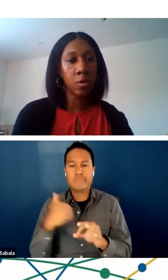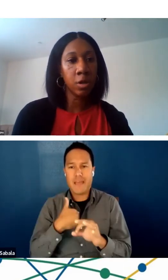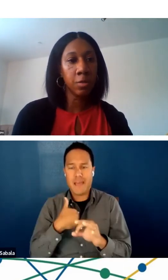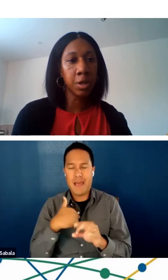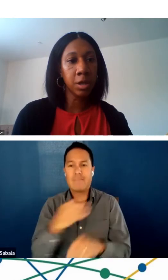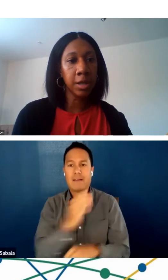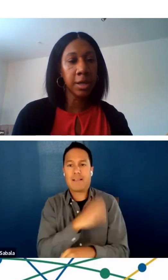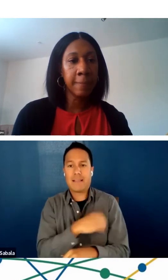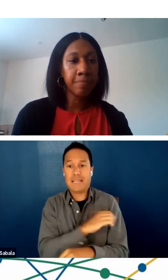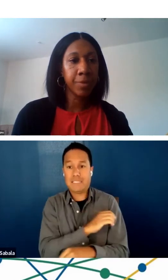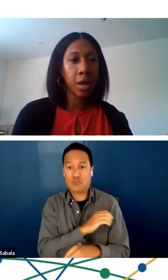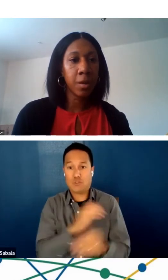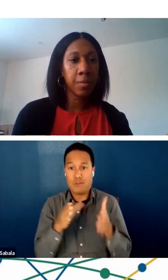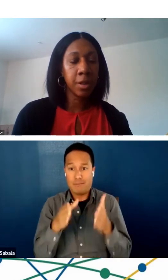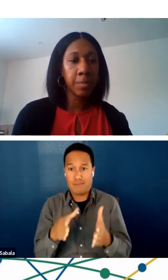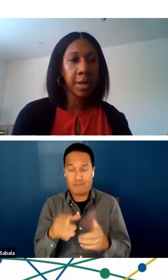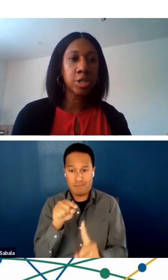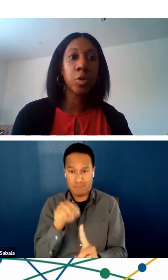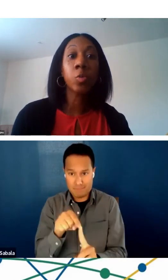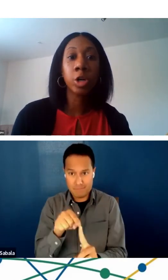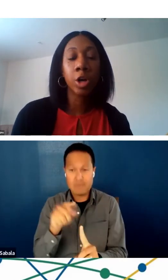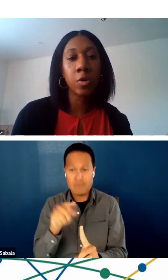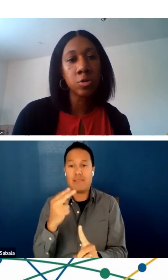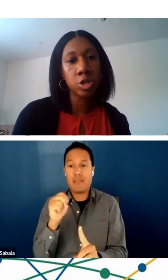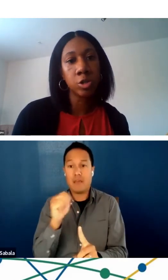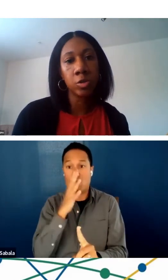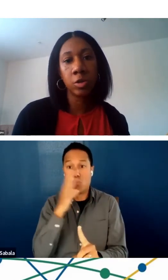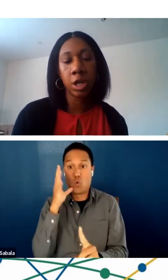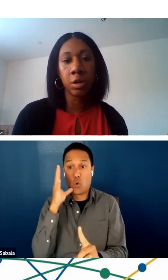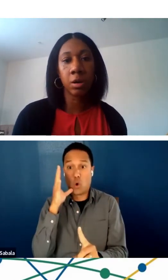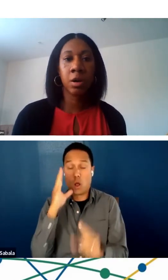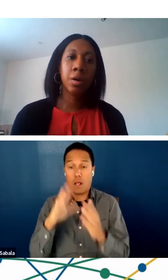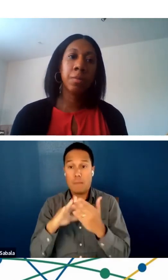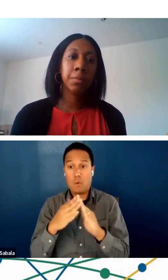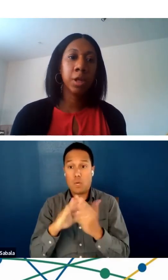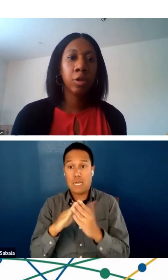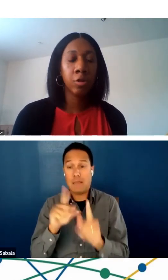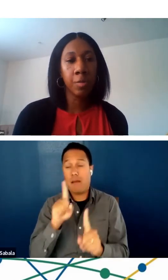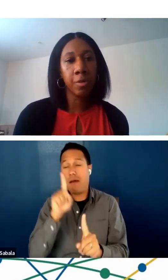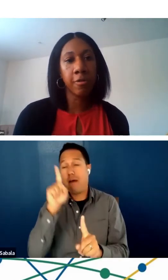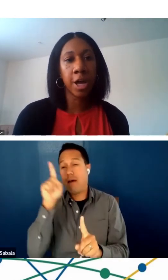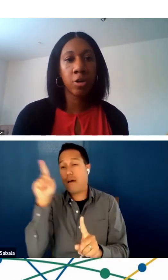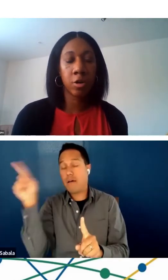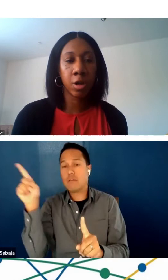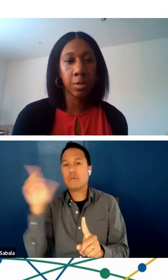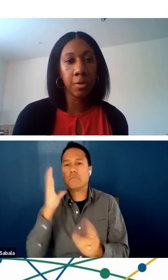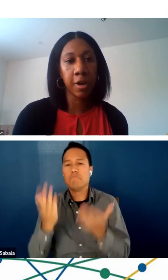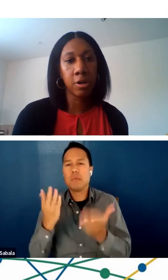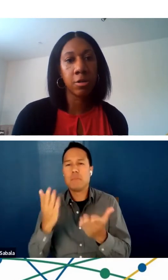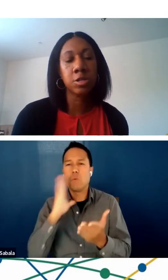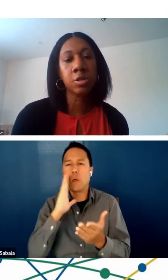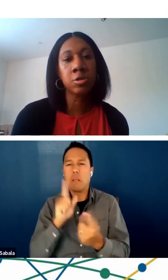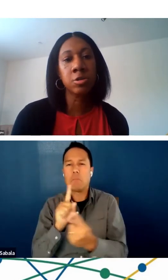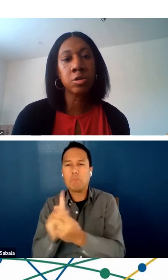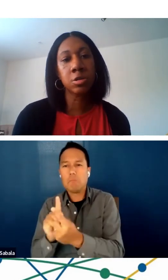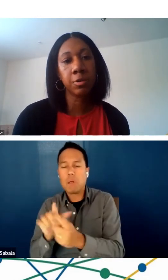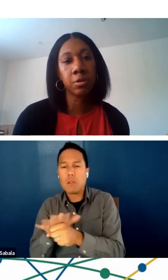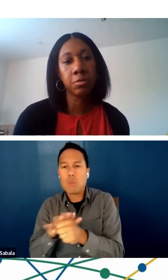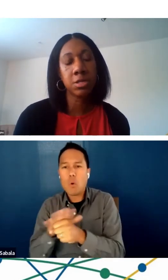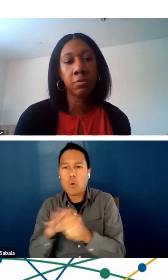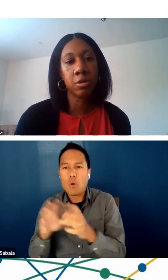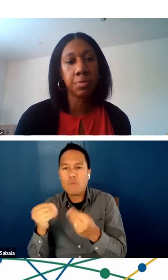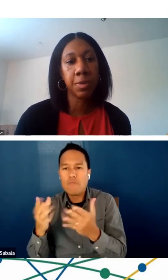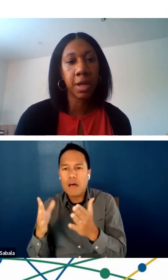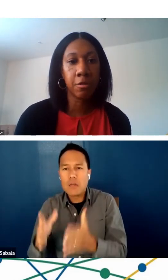in the rural community the patient would go to their maybe local provider or another provider that's closer